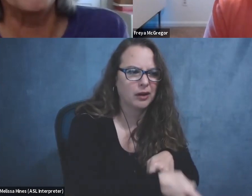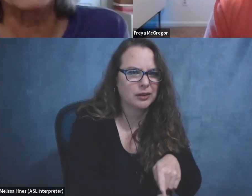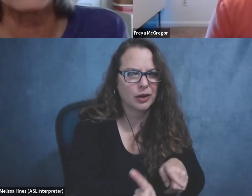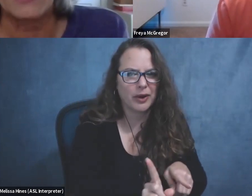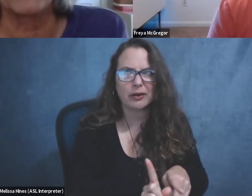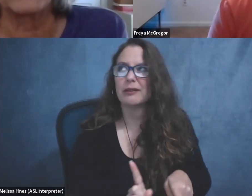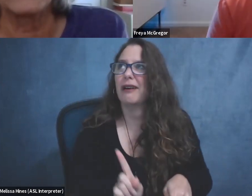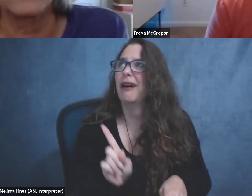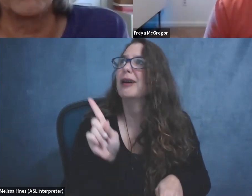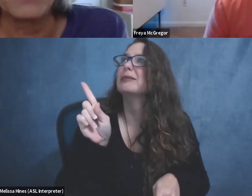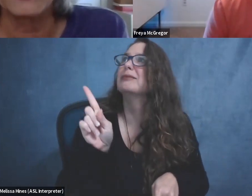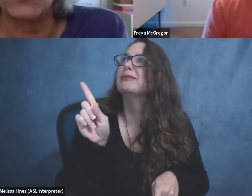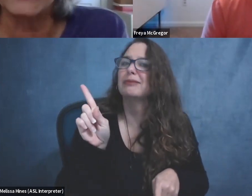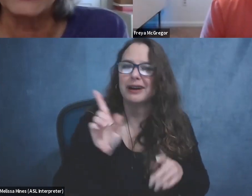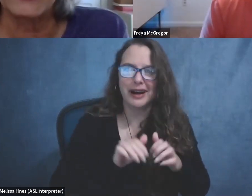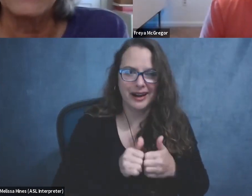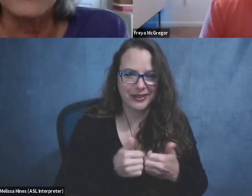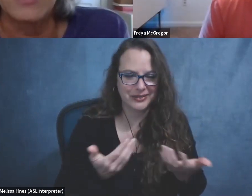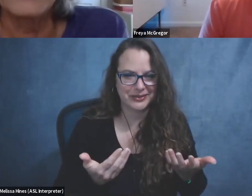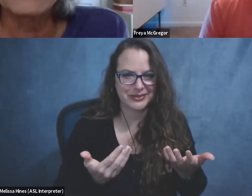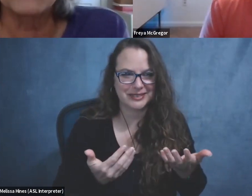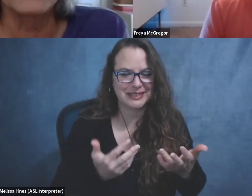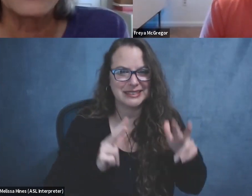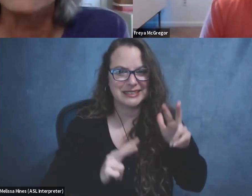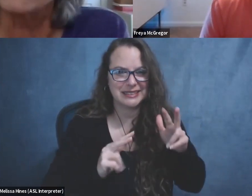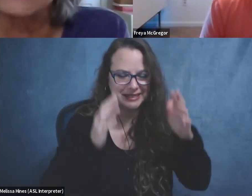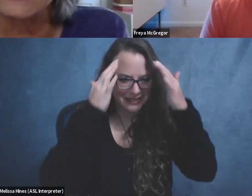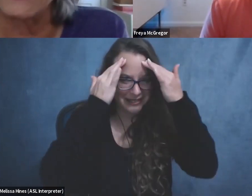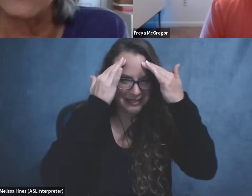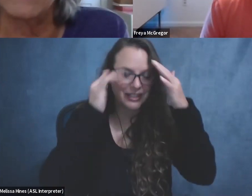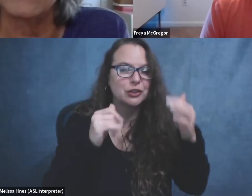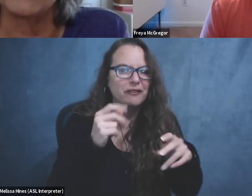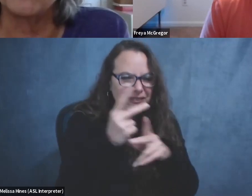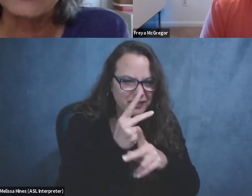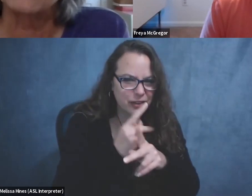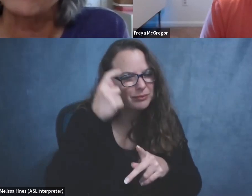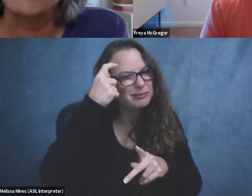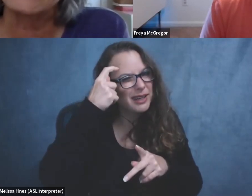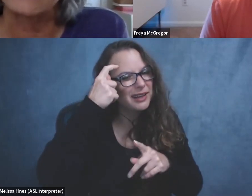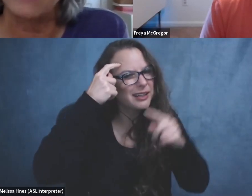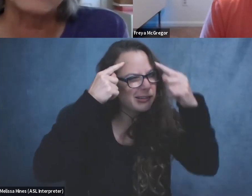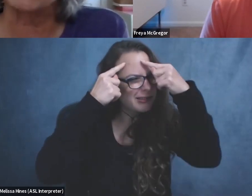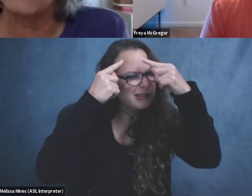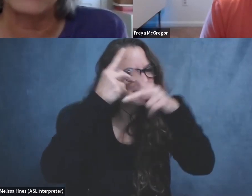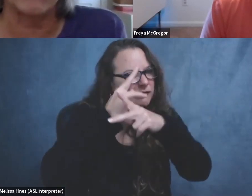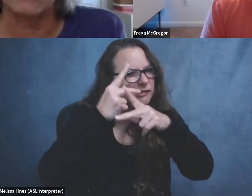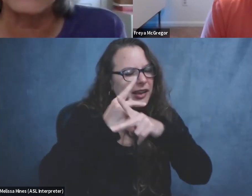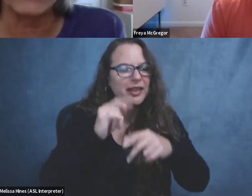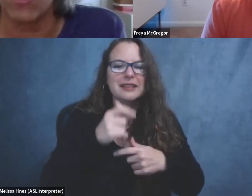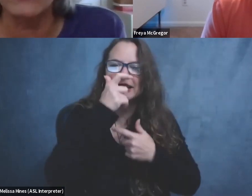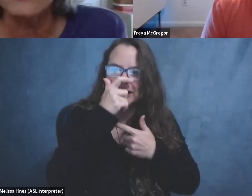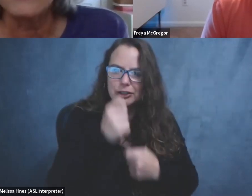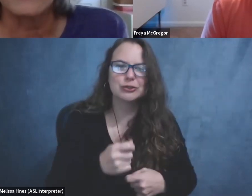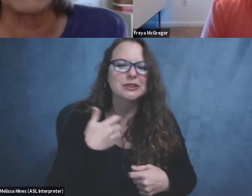So the figuring out of being in a wheelchair, I think is a really interesting, um, experience. And I think it's made me